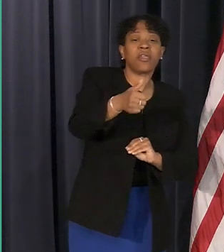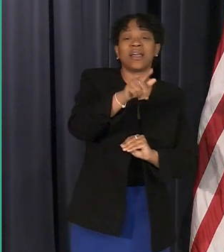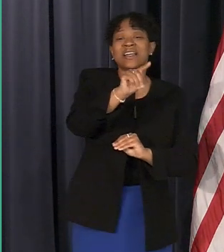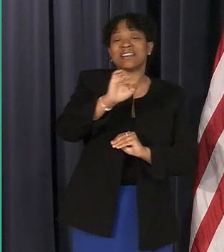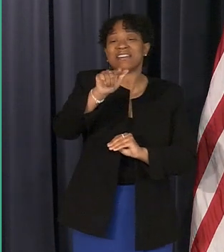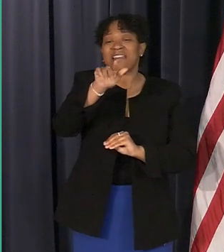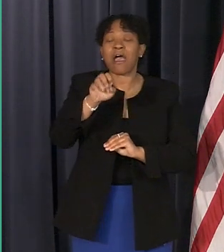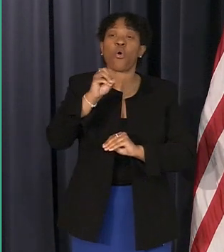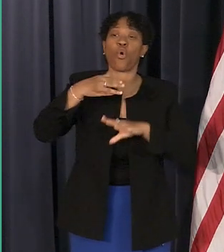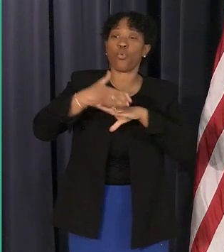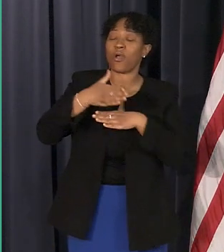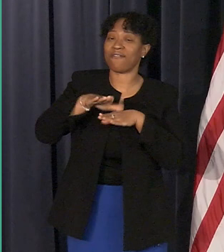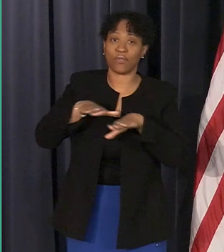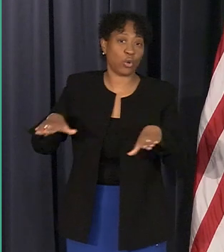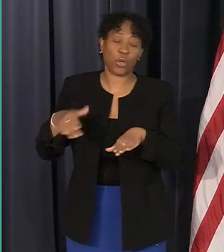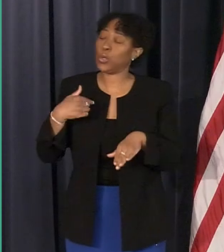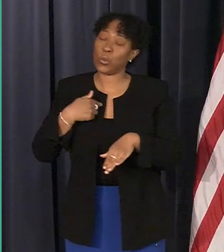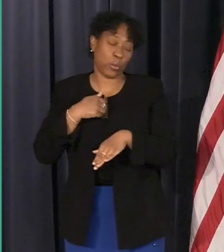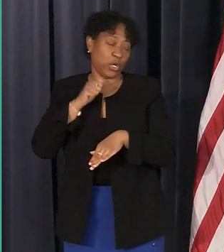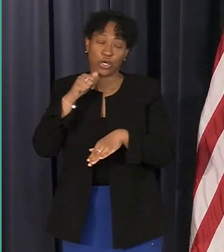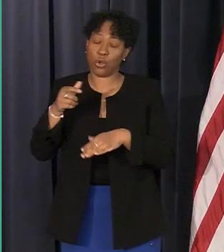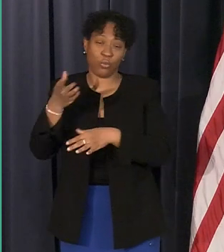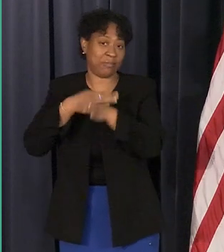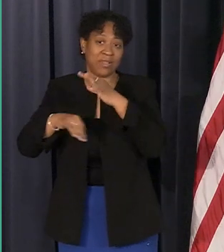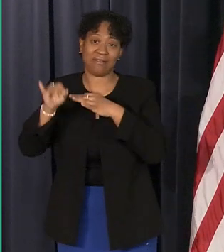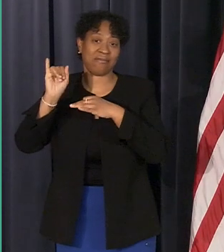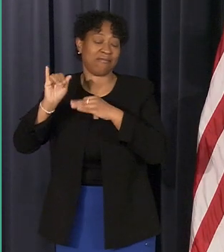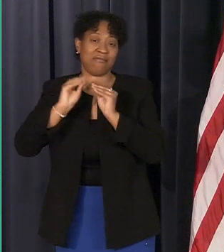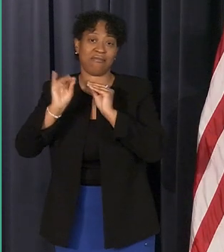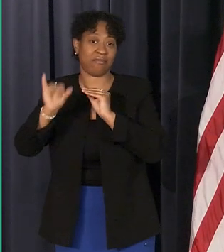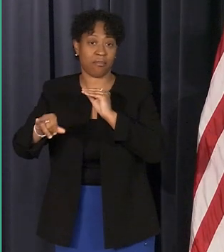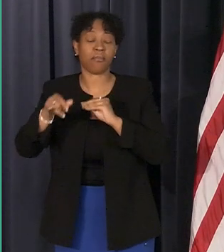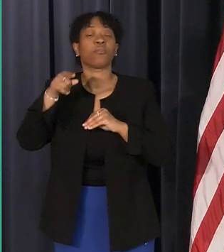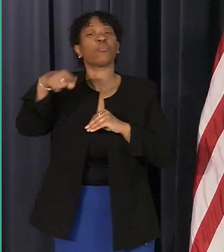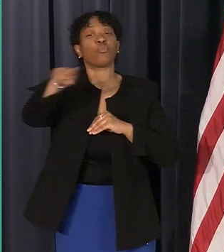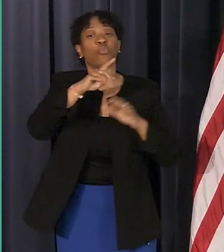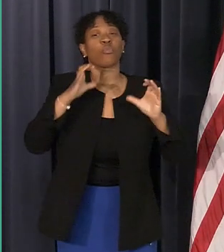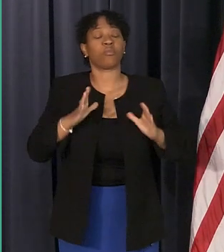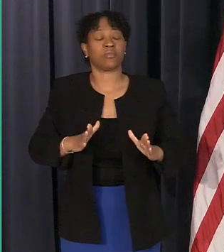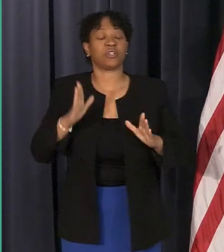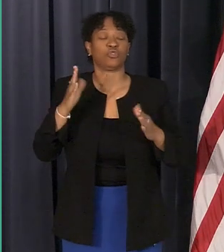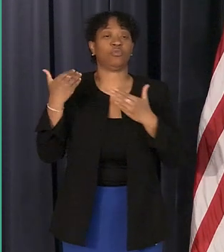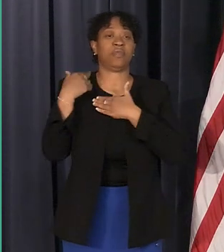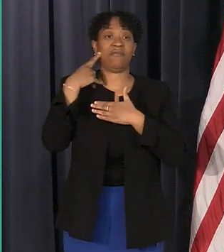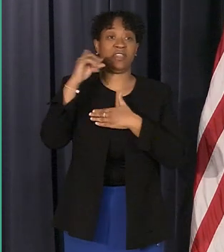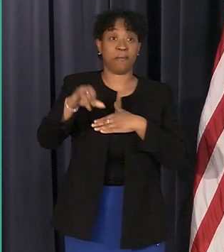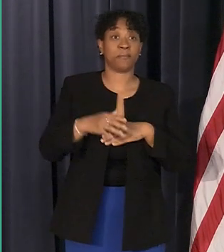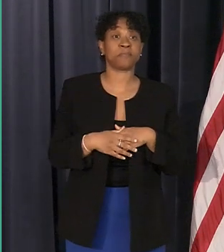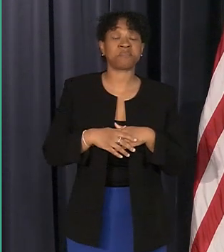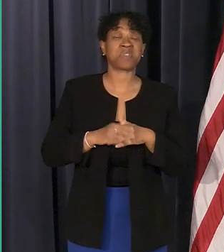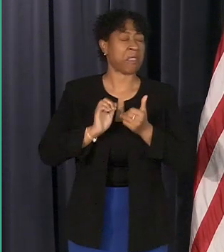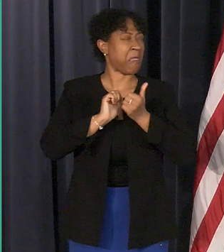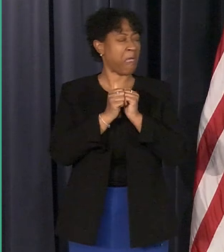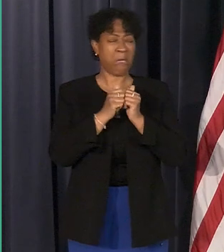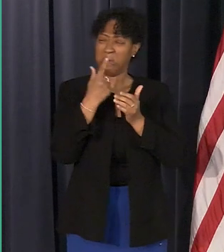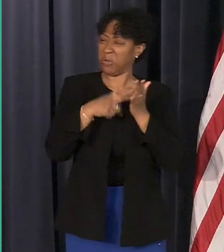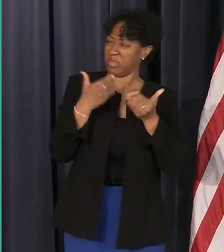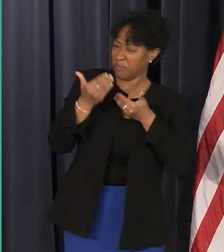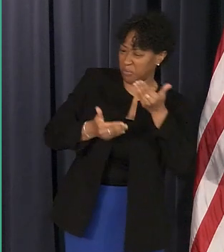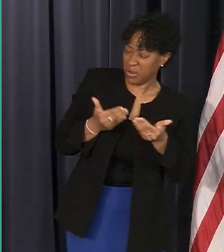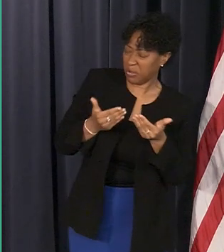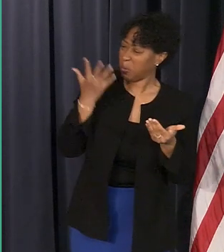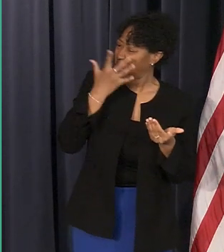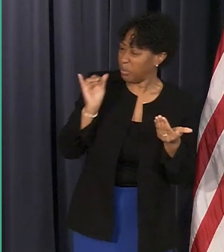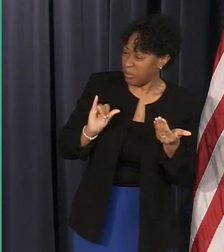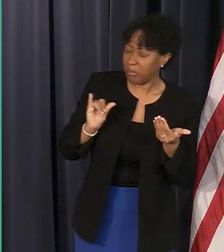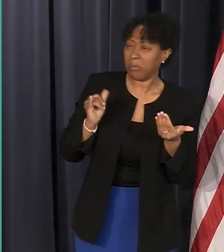or wood flooring the customers will have to do that what is the process and we've tried to make this as